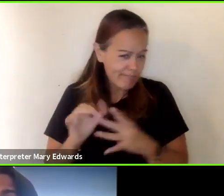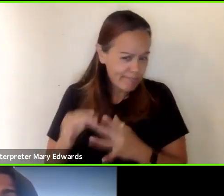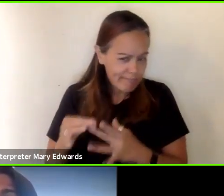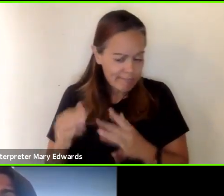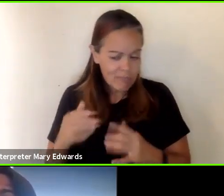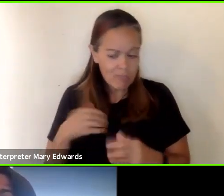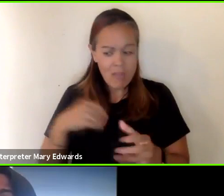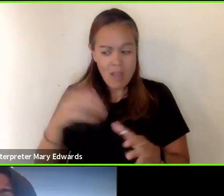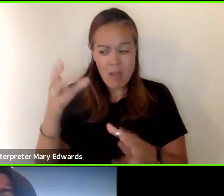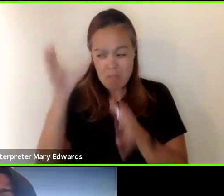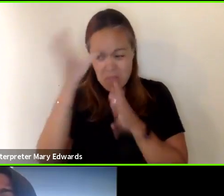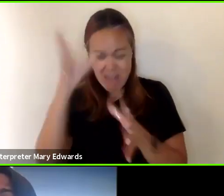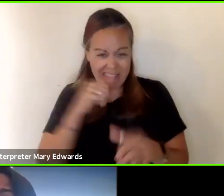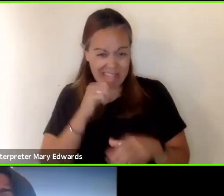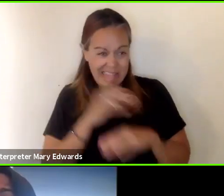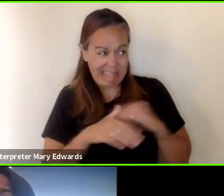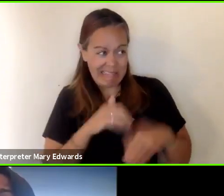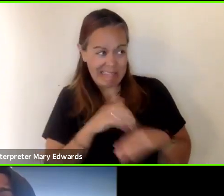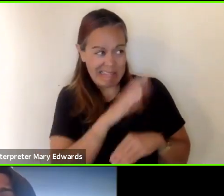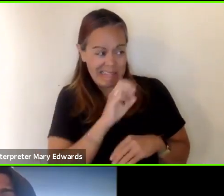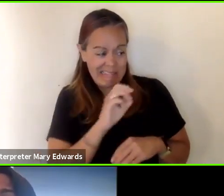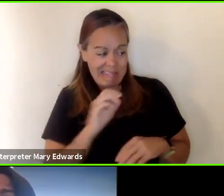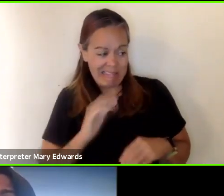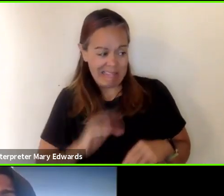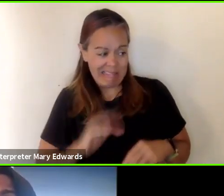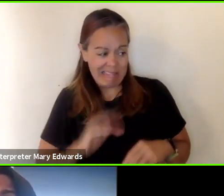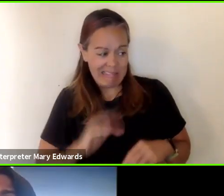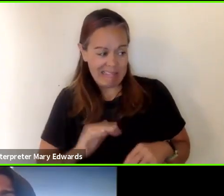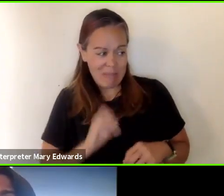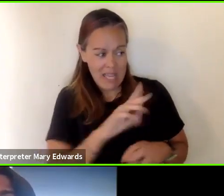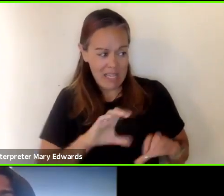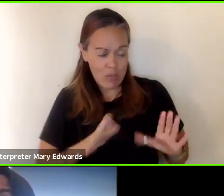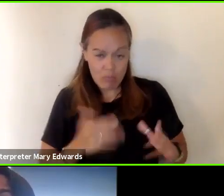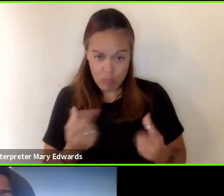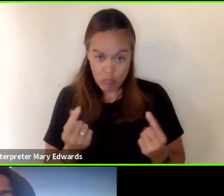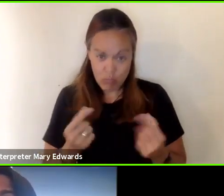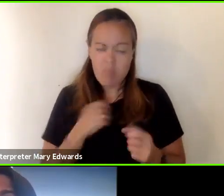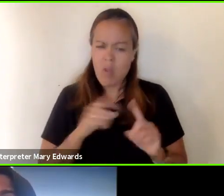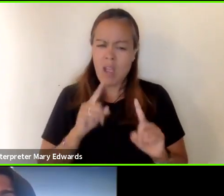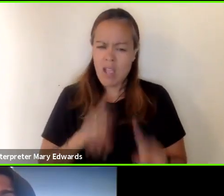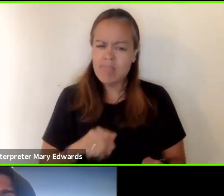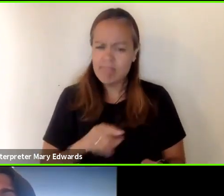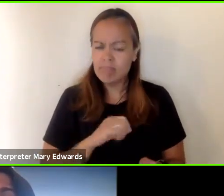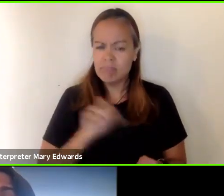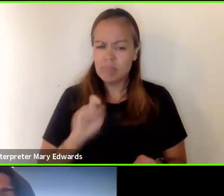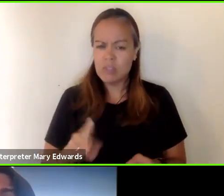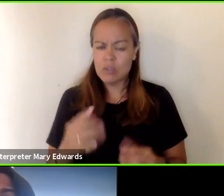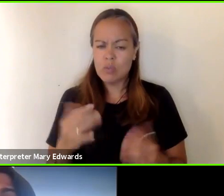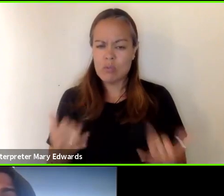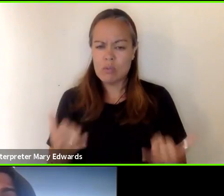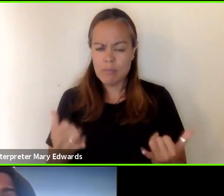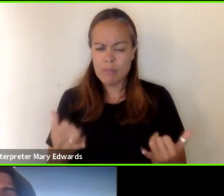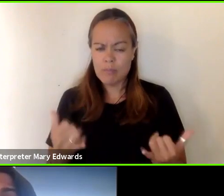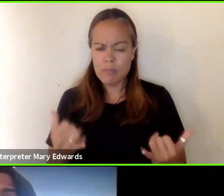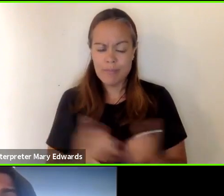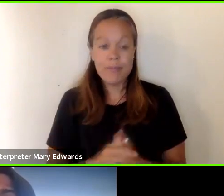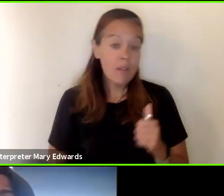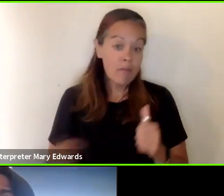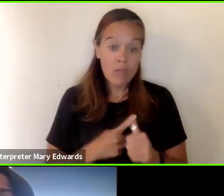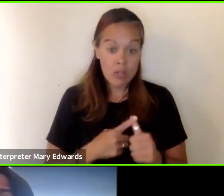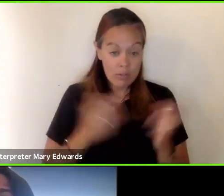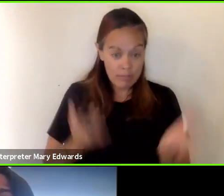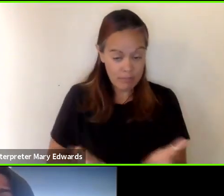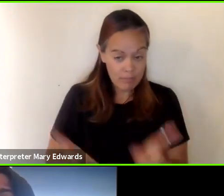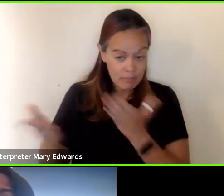sending their child back to the classroom we hope to answer these and other questions that you have today but first i would like to turn it over